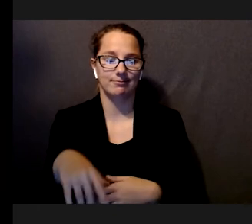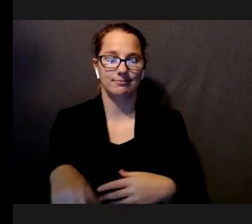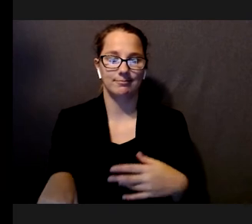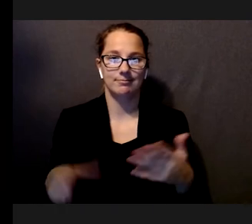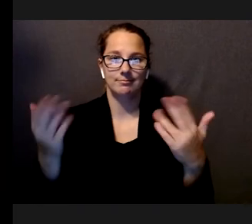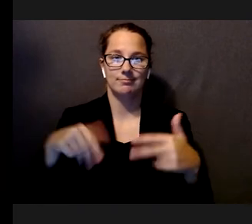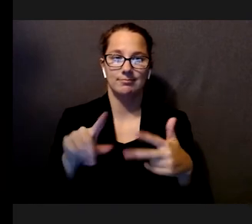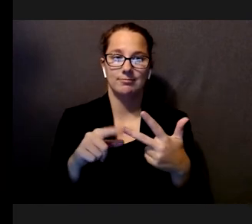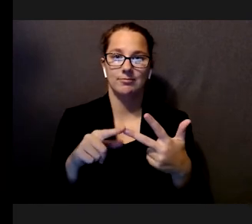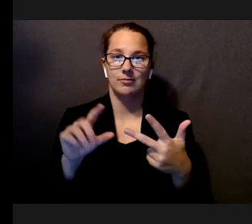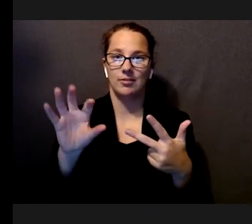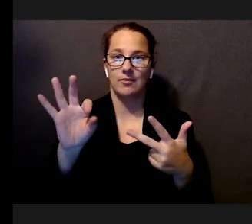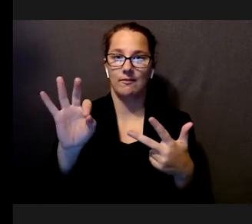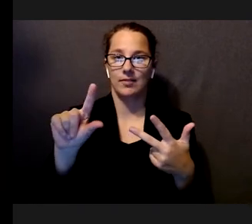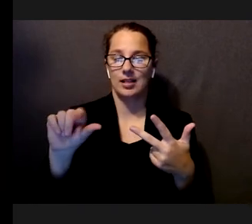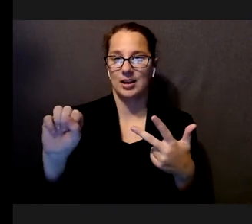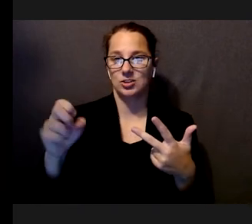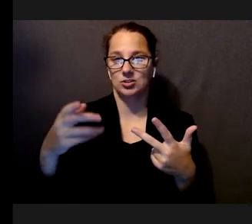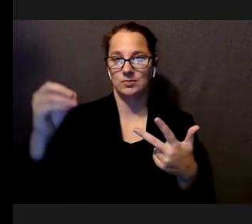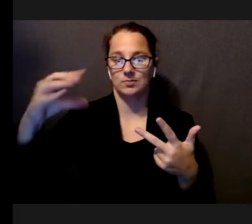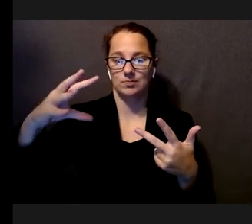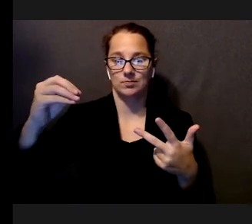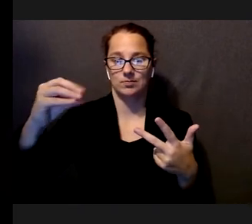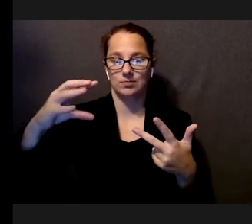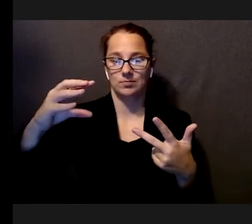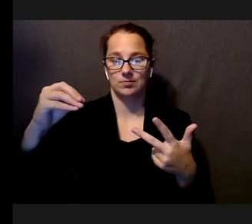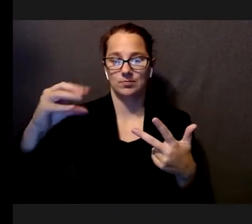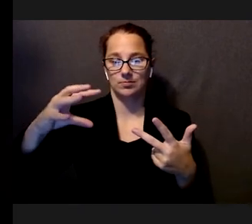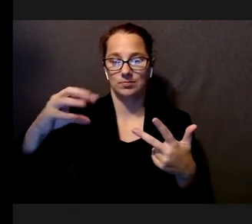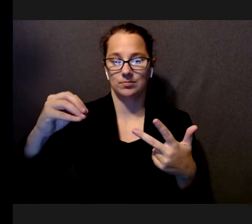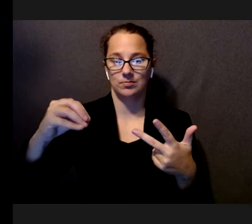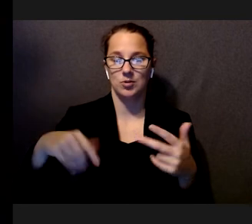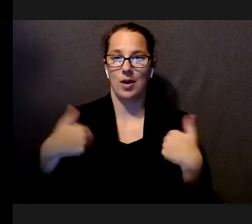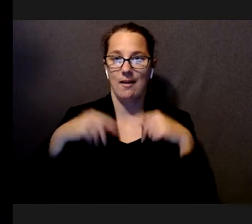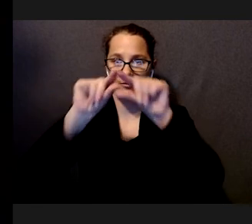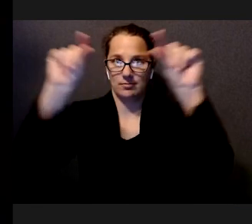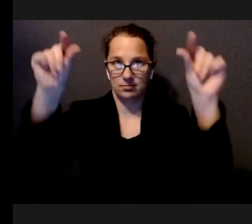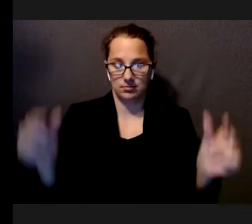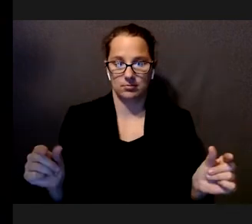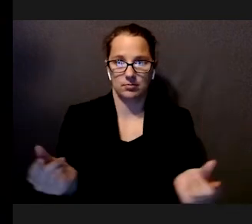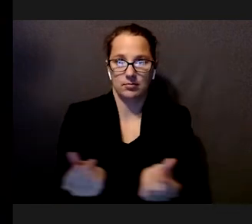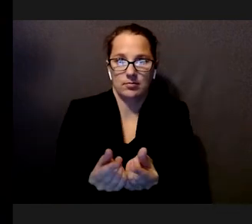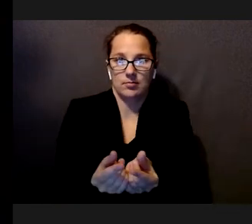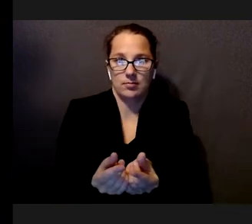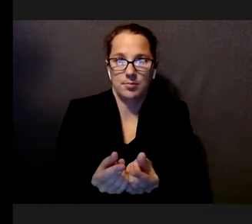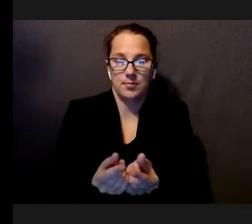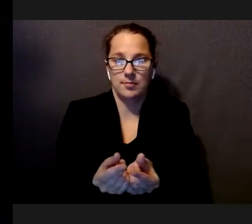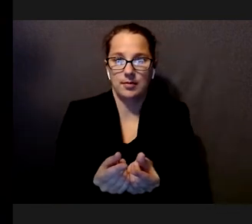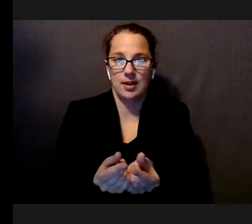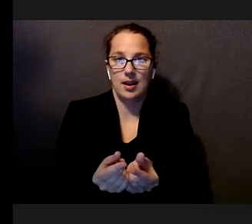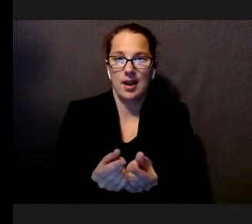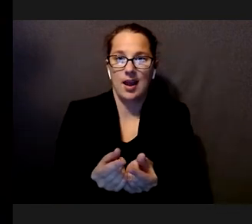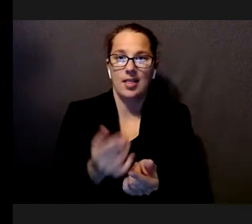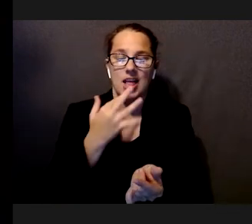This cue is called flash. So, we superimpose a border around the target product and we change